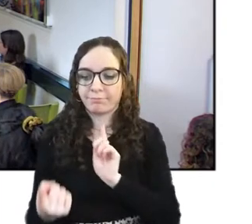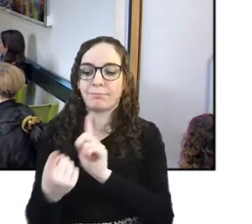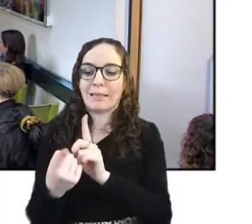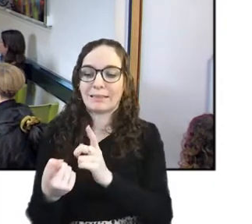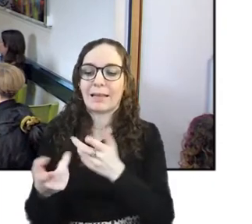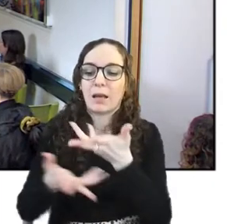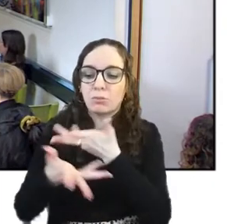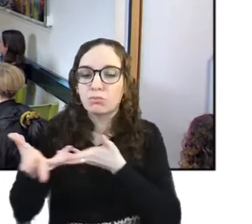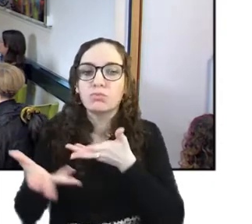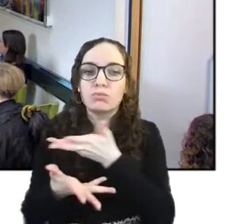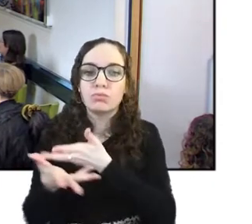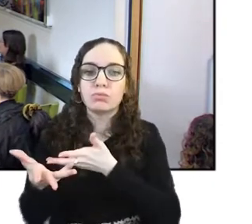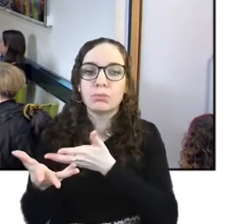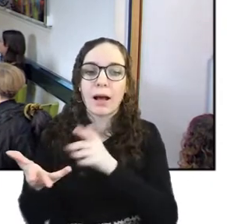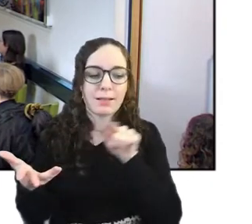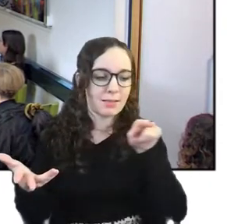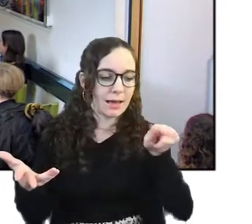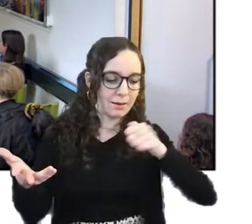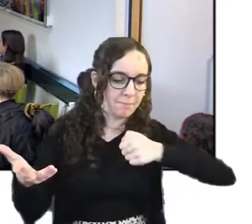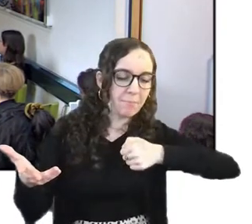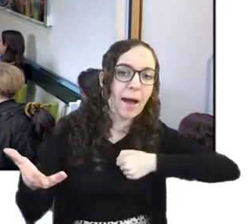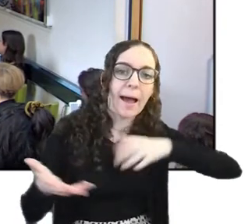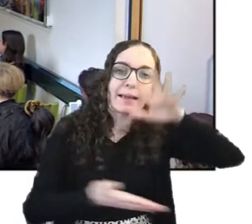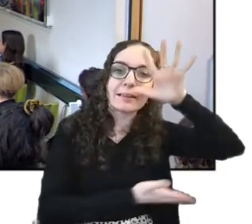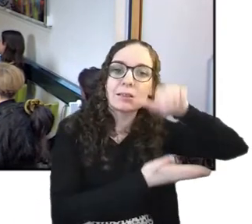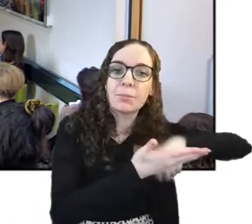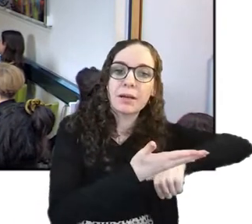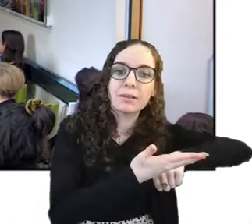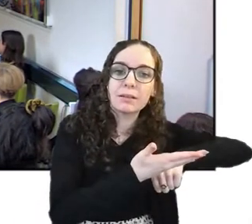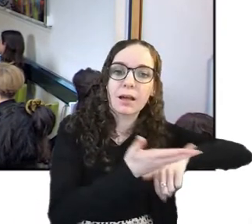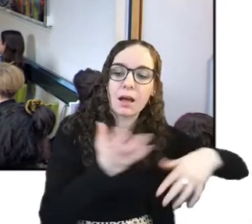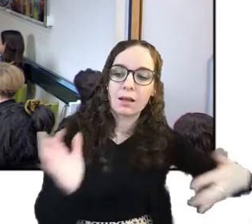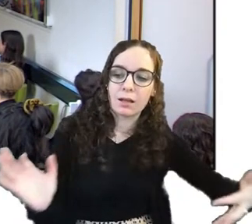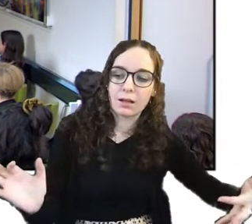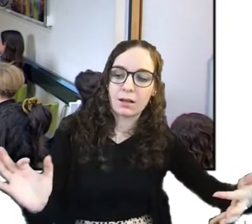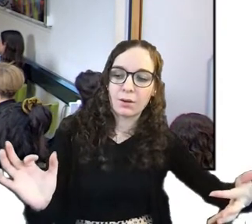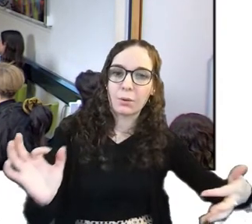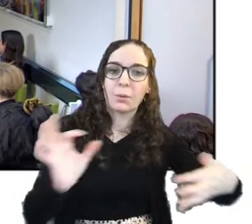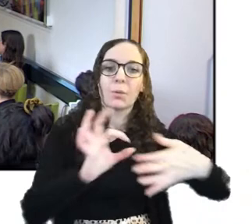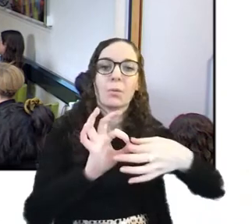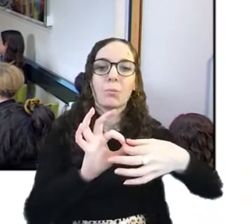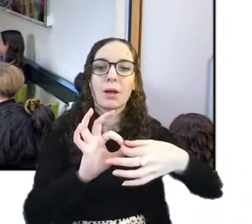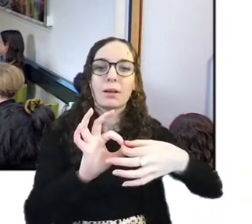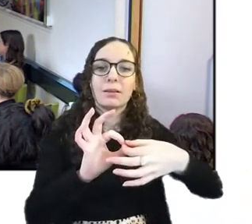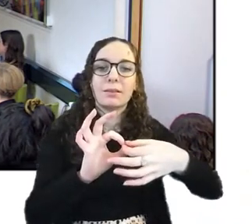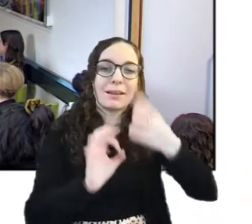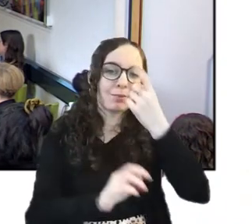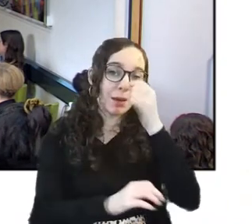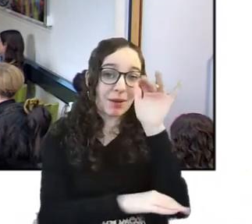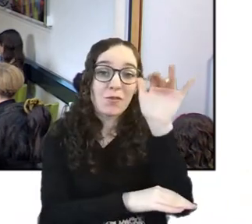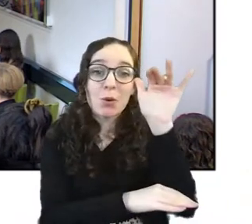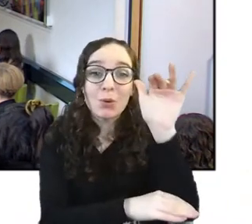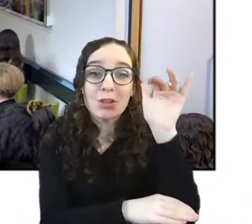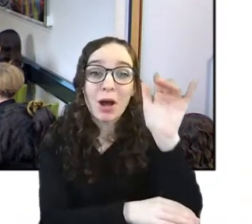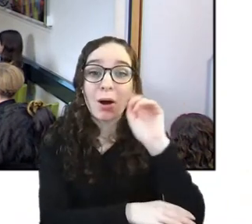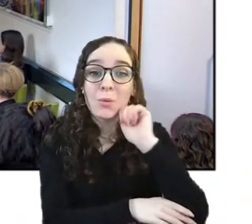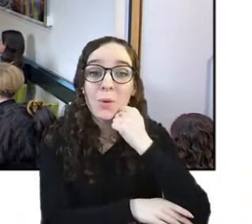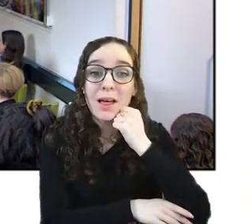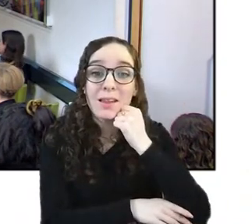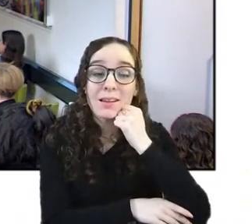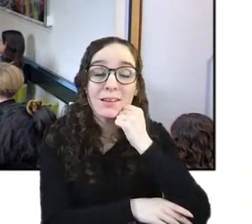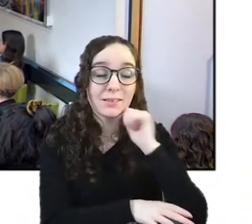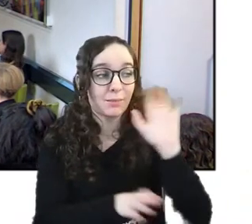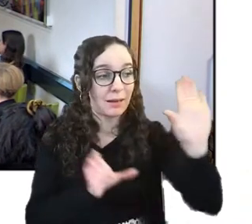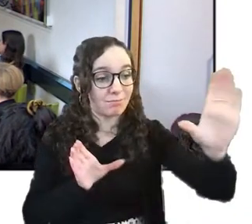as well as like my experience and you know hopefully there will be a future as well and kind of weaving in this link